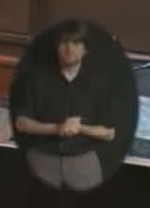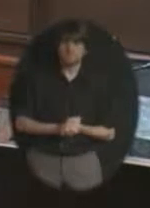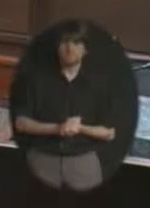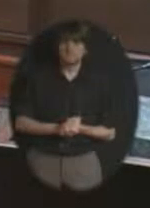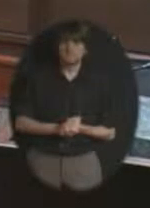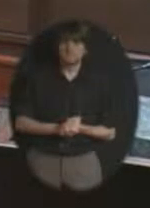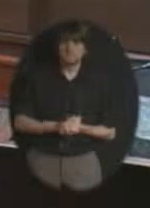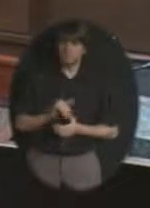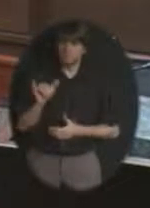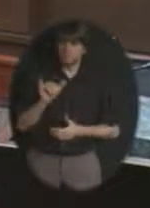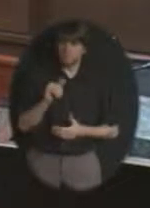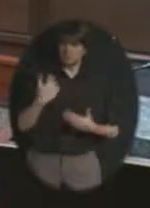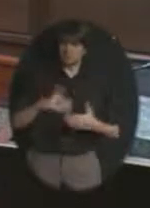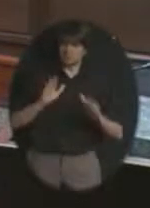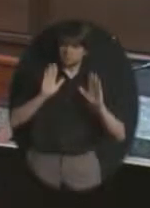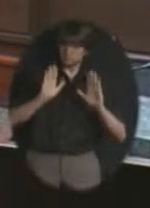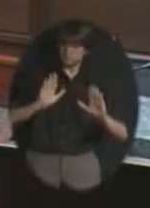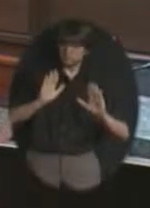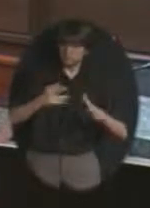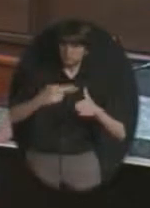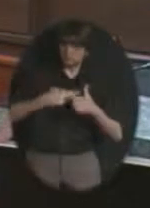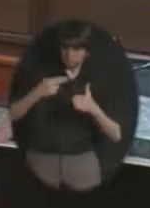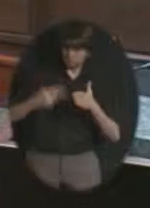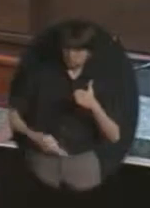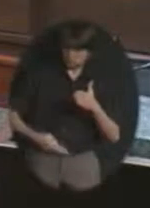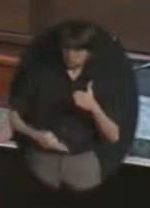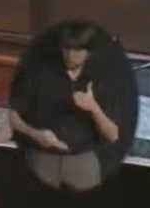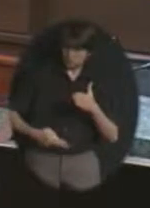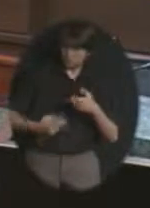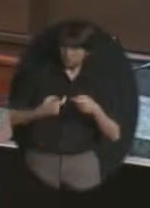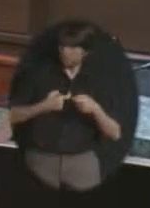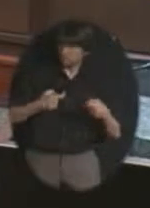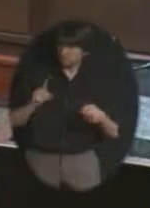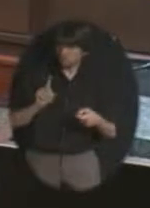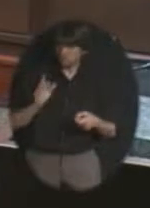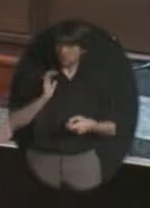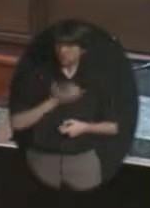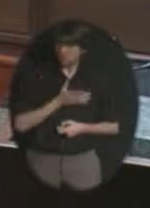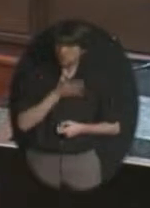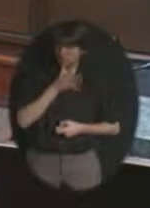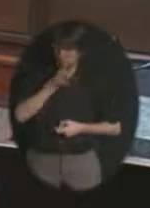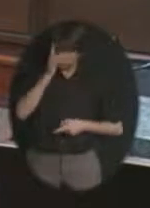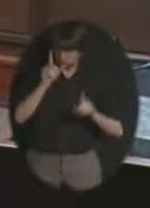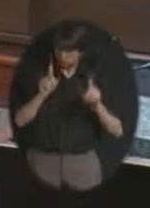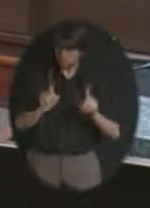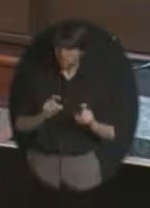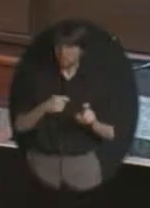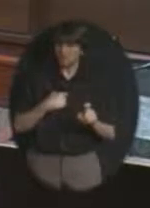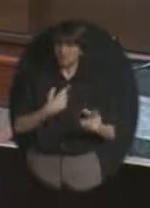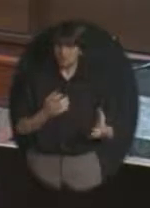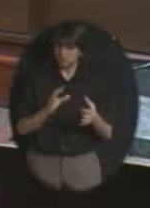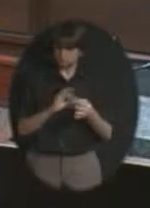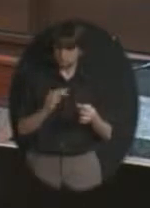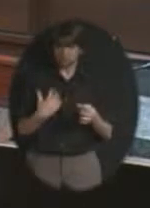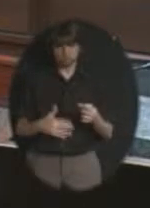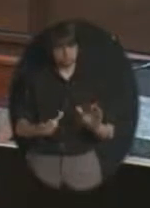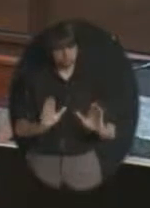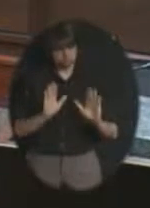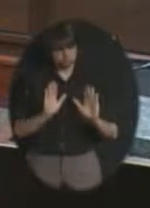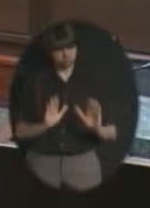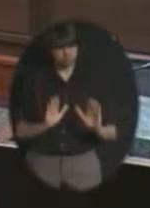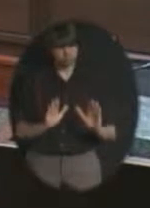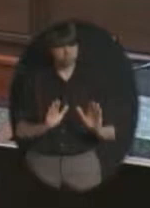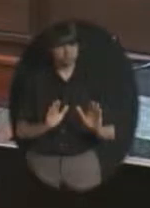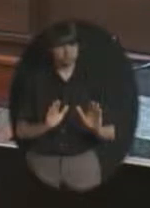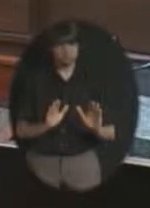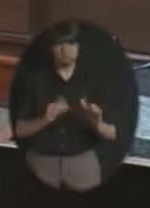results we got from the parent survey I just like to say that that's great I guess I would like to you know this isn't